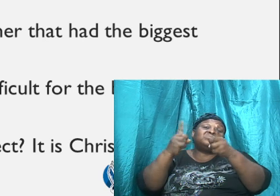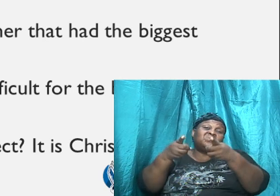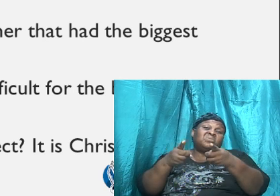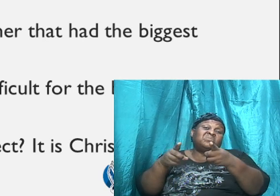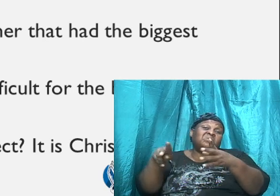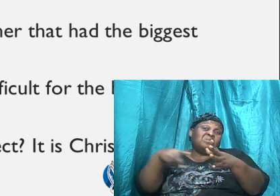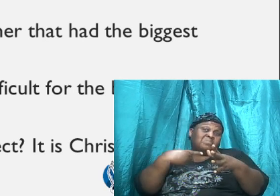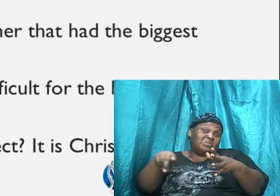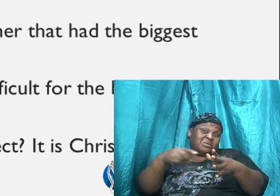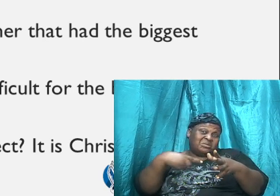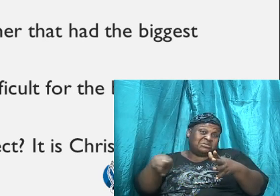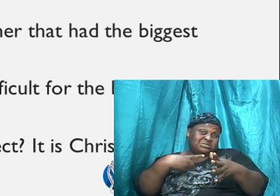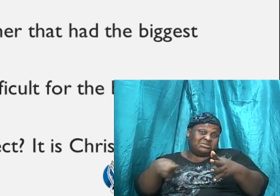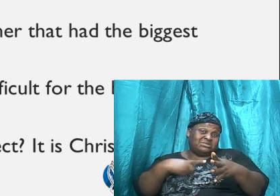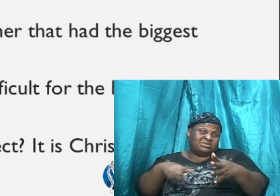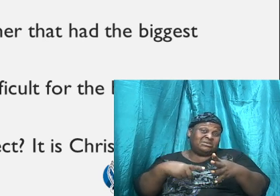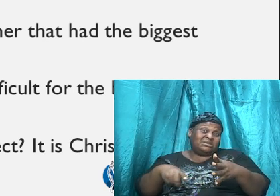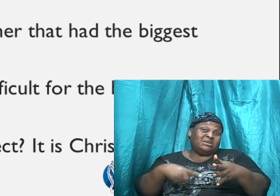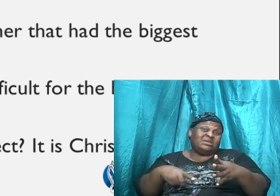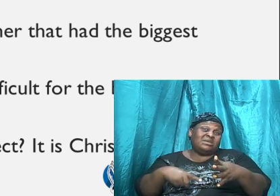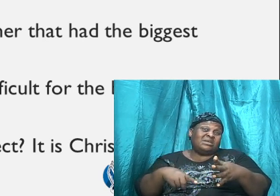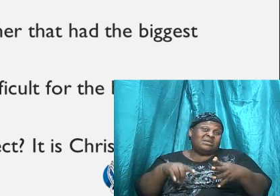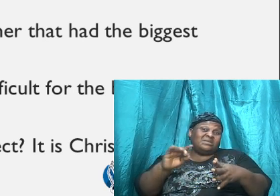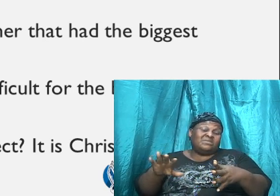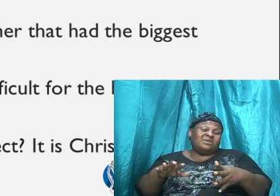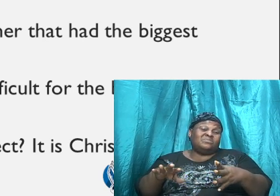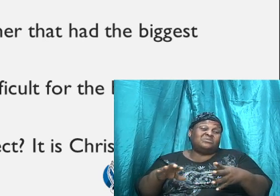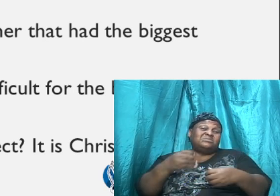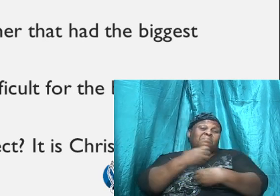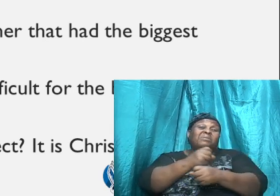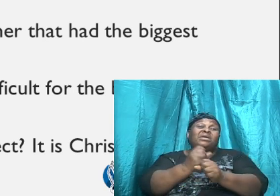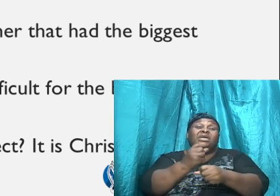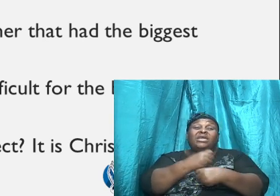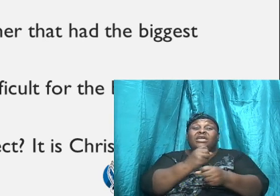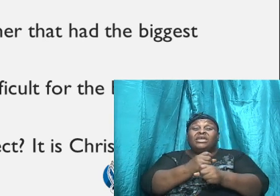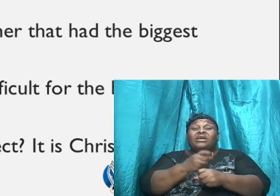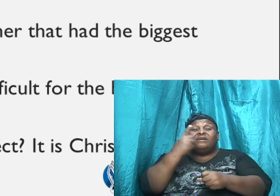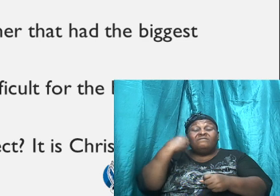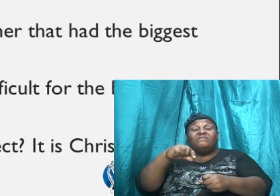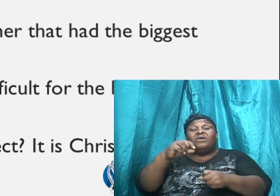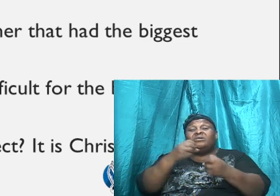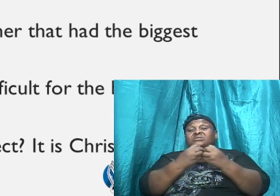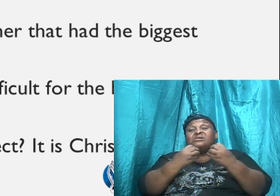that was displeased, and voice it to the father,